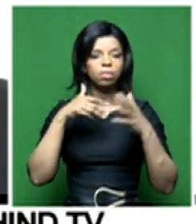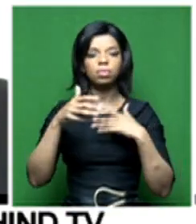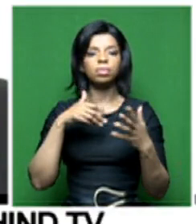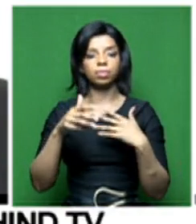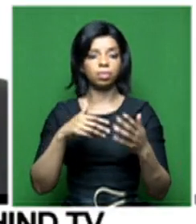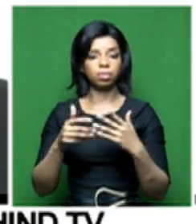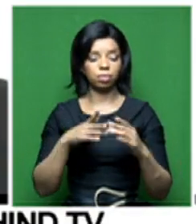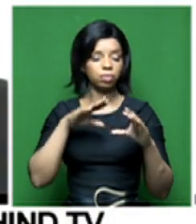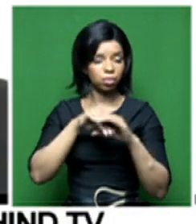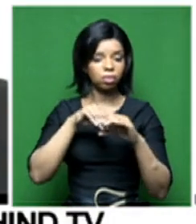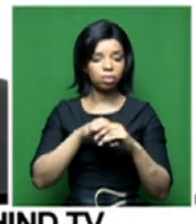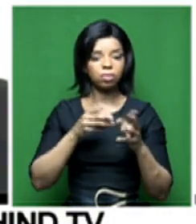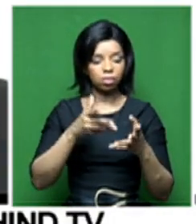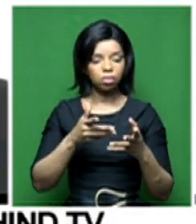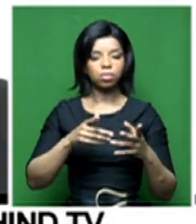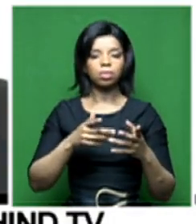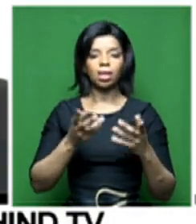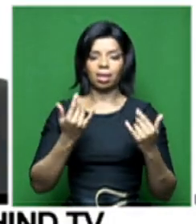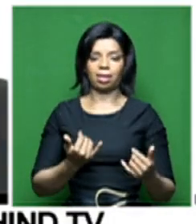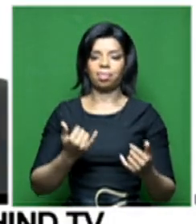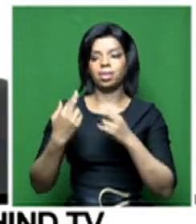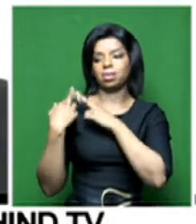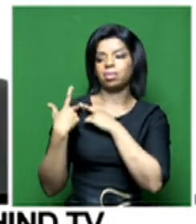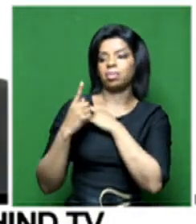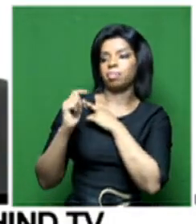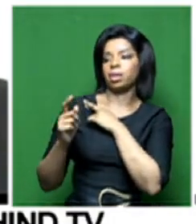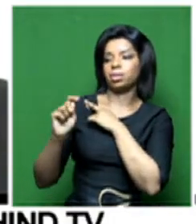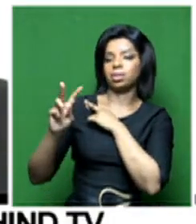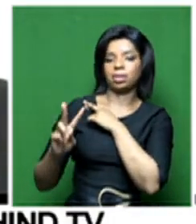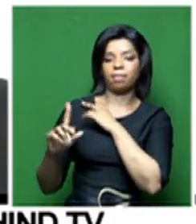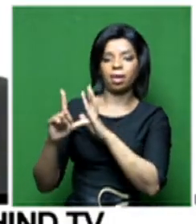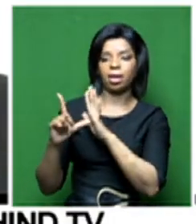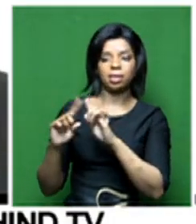They should now be liable for a TV license. Talk to us about this.